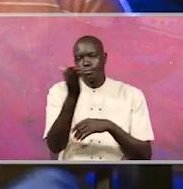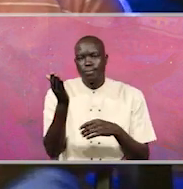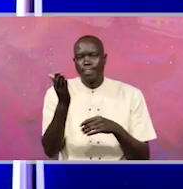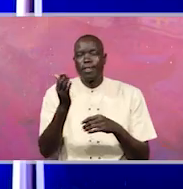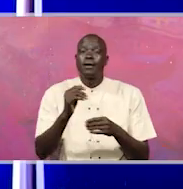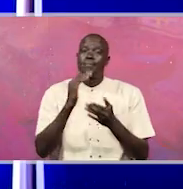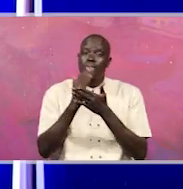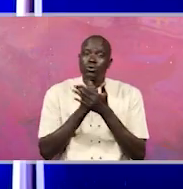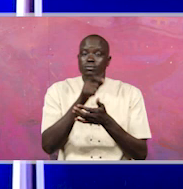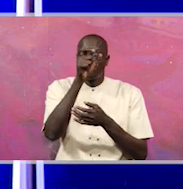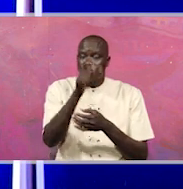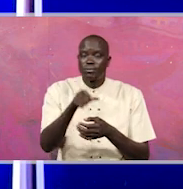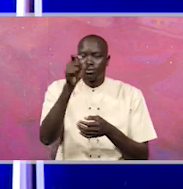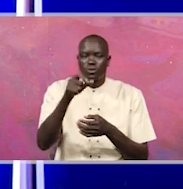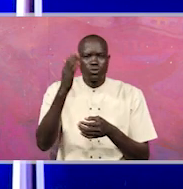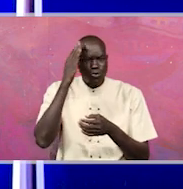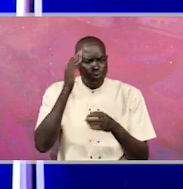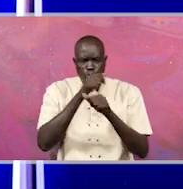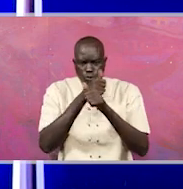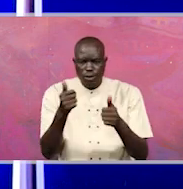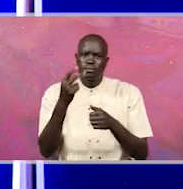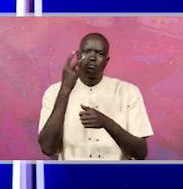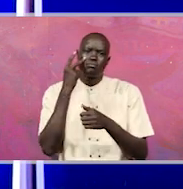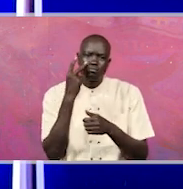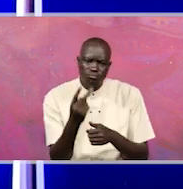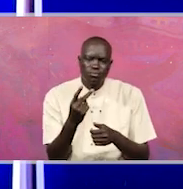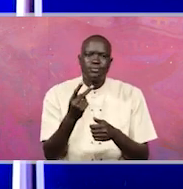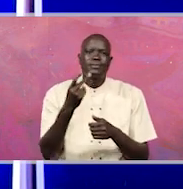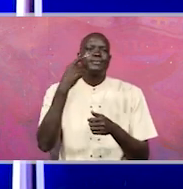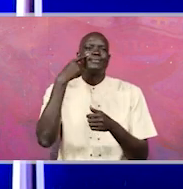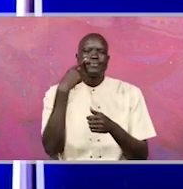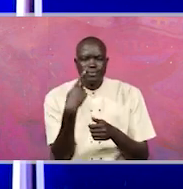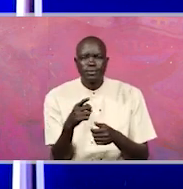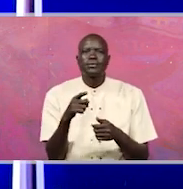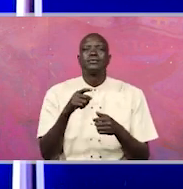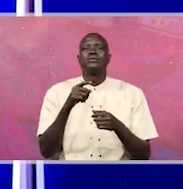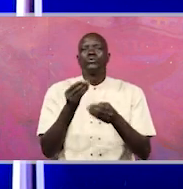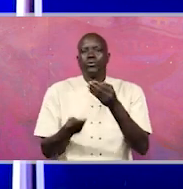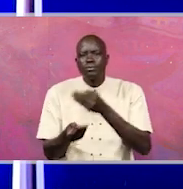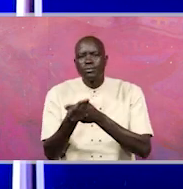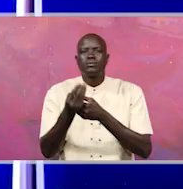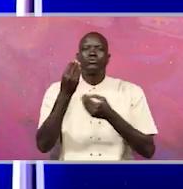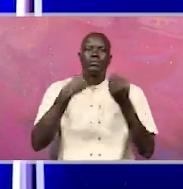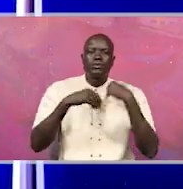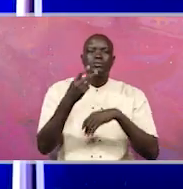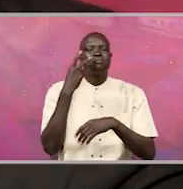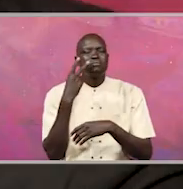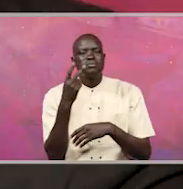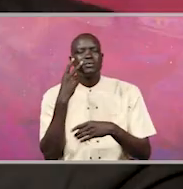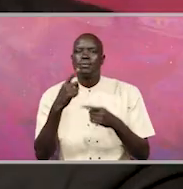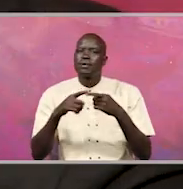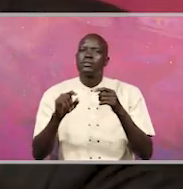who know, watch, see the corrupt doing their things and do nothing about it.